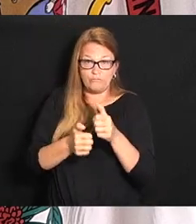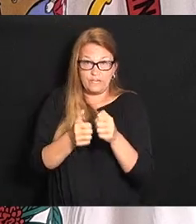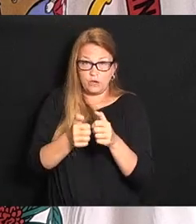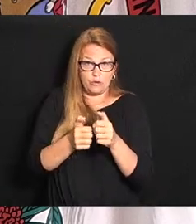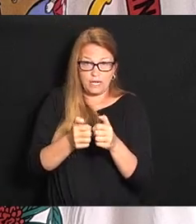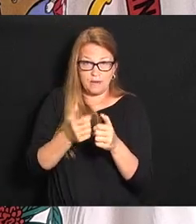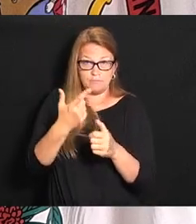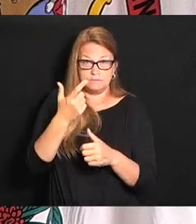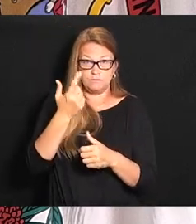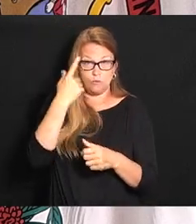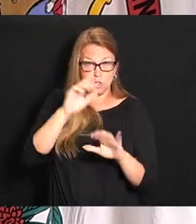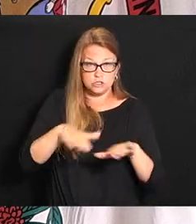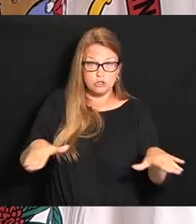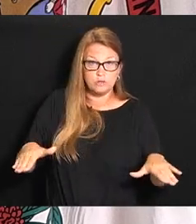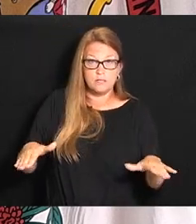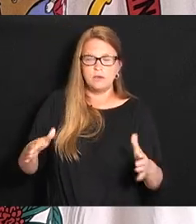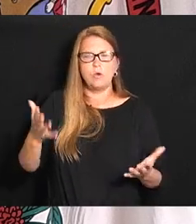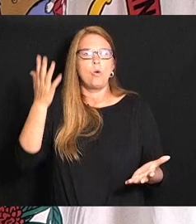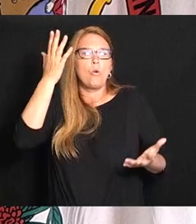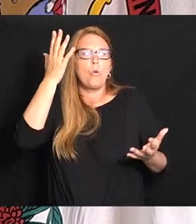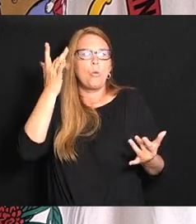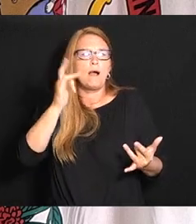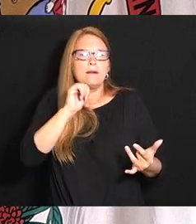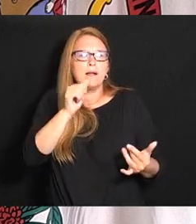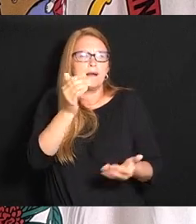minds of our children why don't we do something